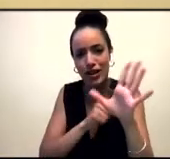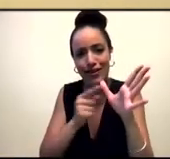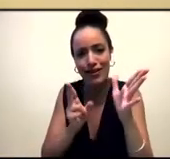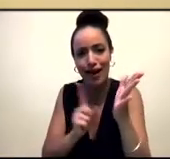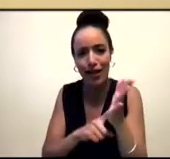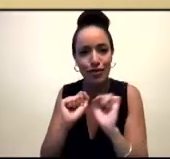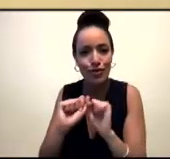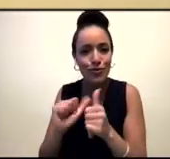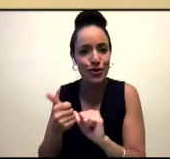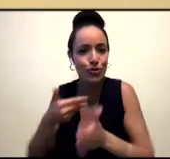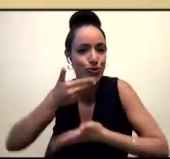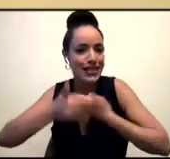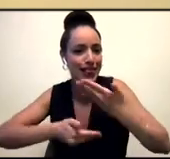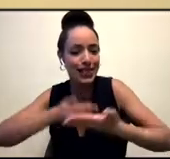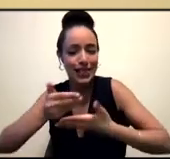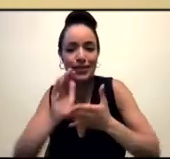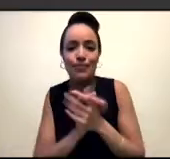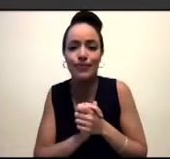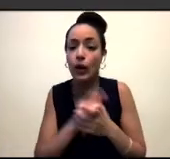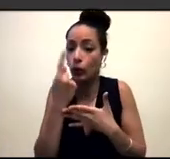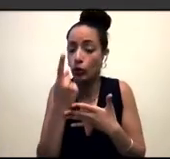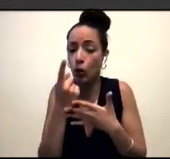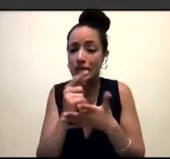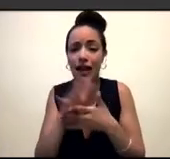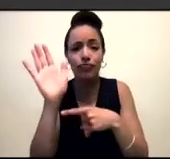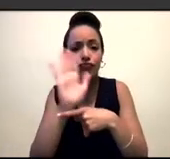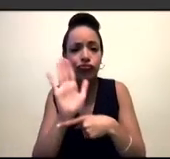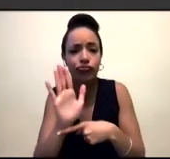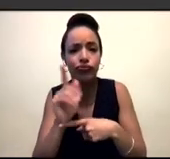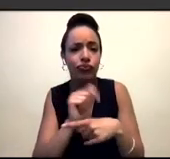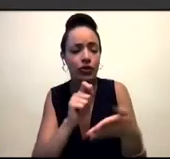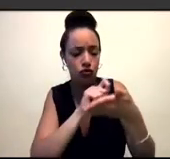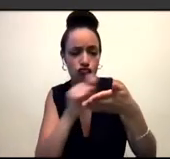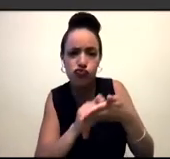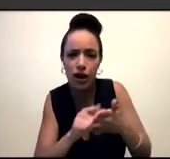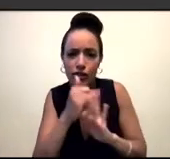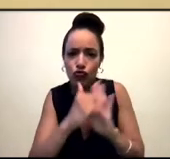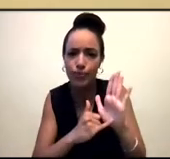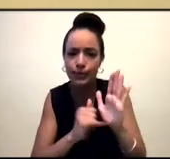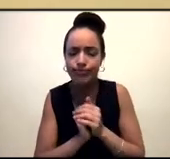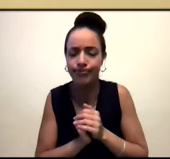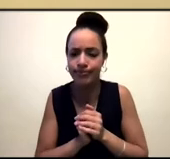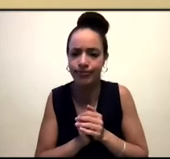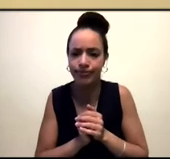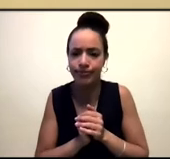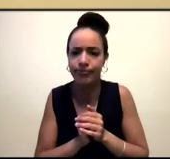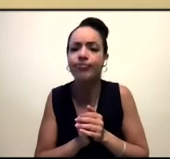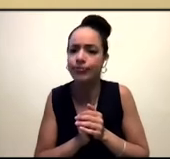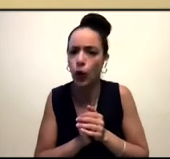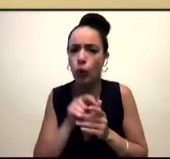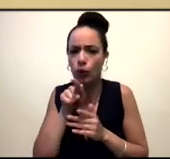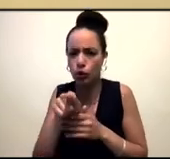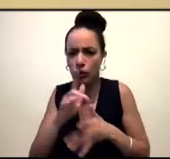as well. You're a screenwriter. What possibilities does screenwriting hold for the stories that you want to tell?